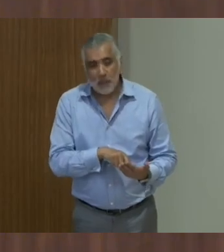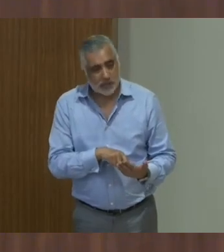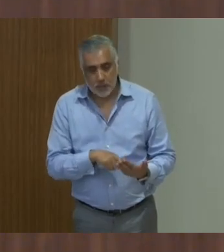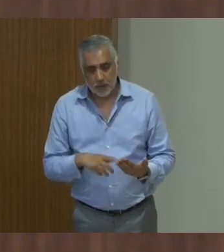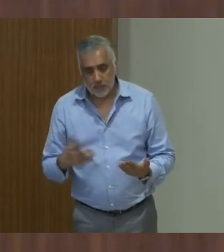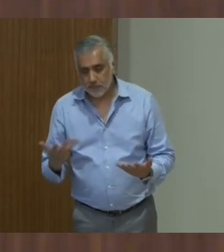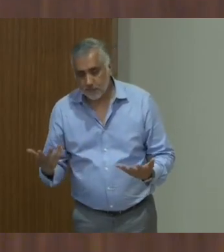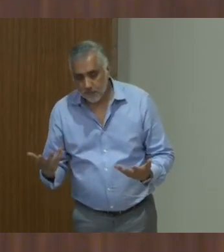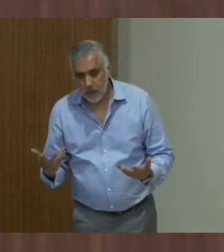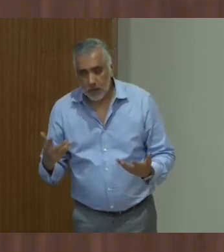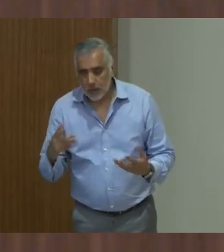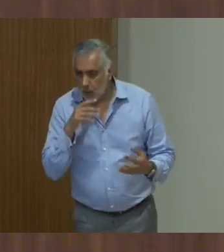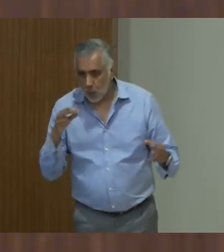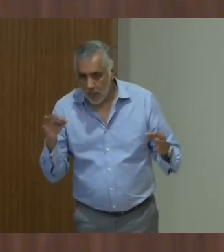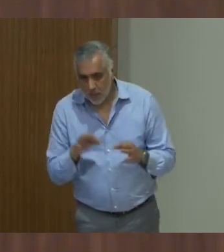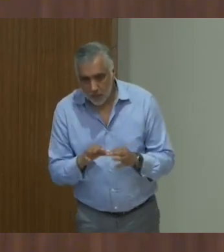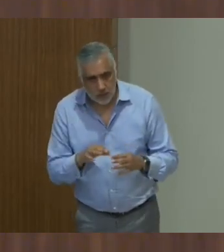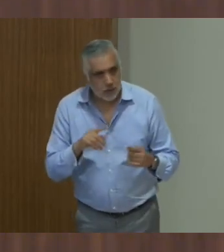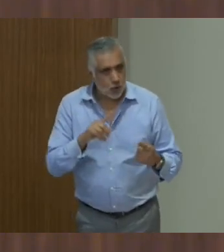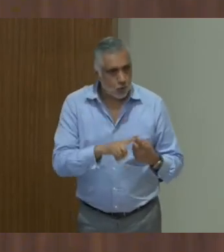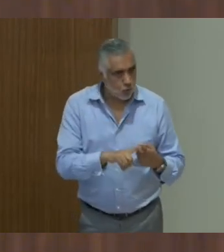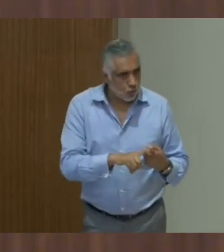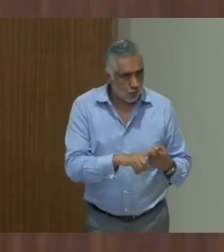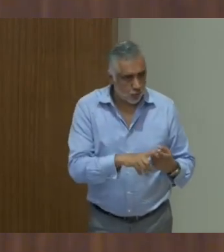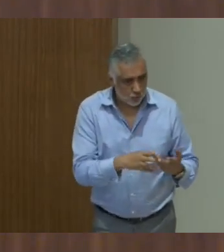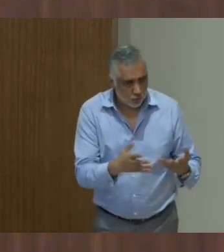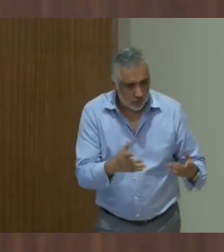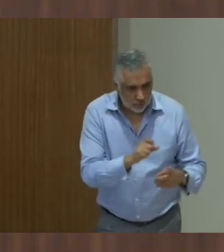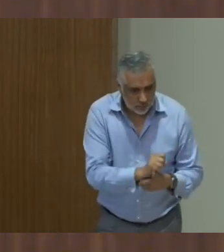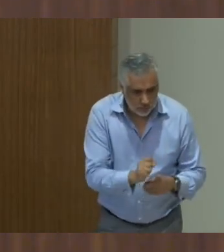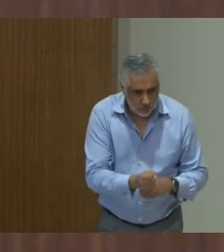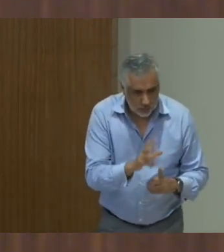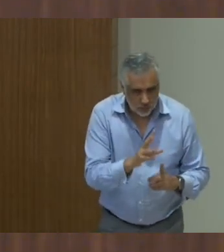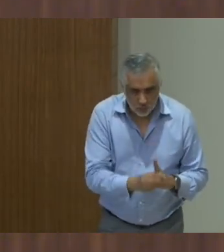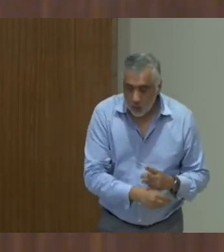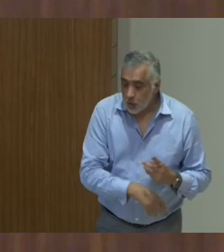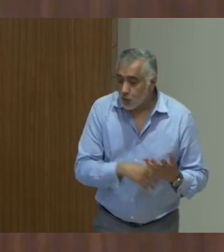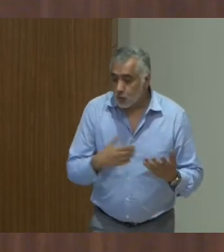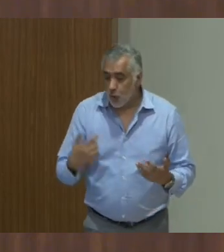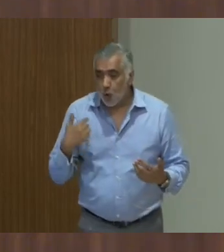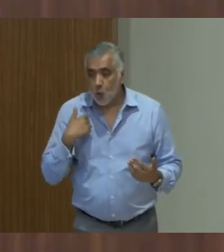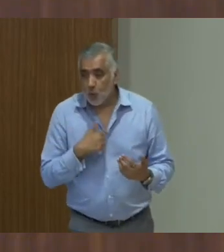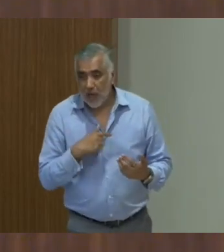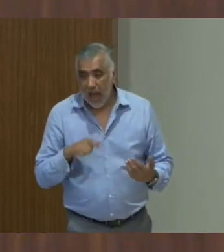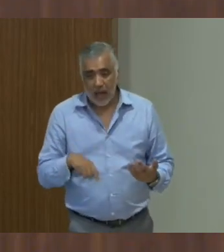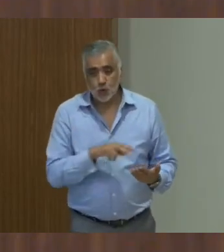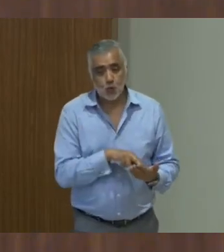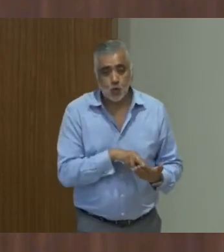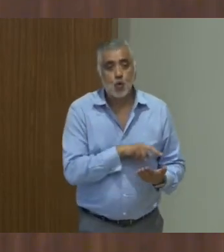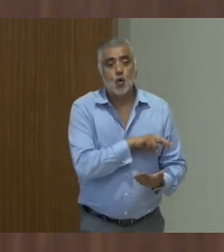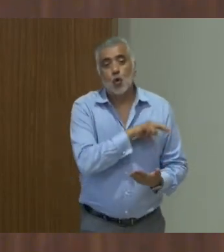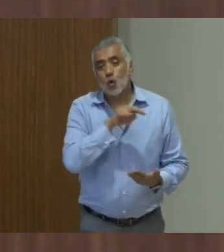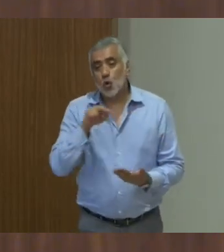just because of the cultural context in which we, uh, live in. So, we really had to look at, uh,